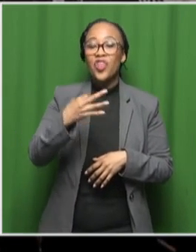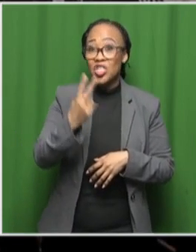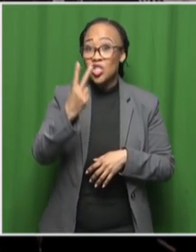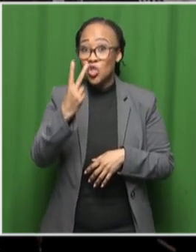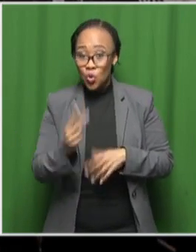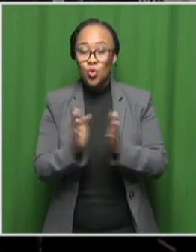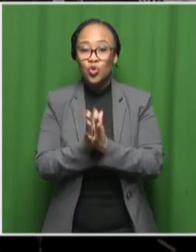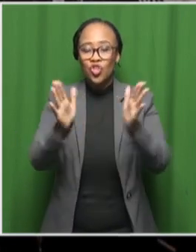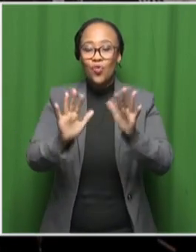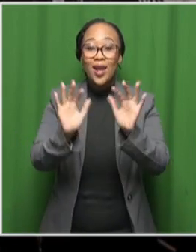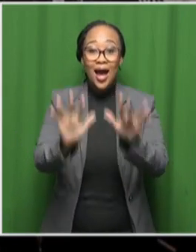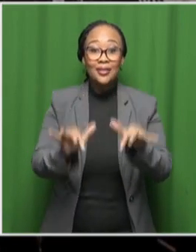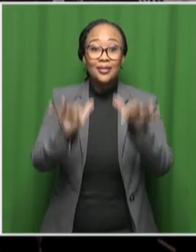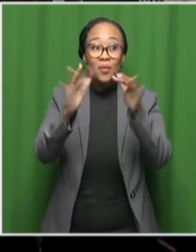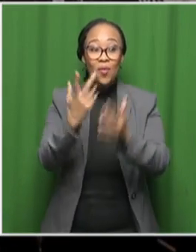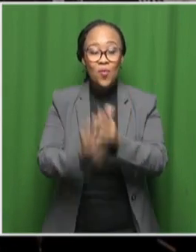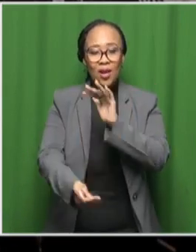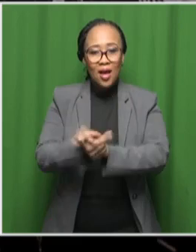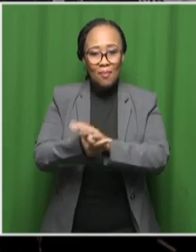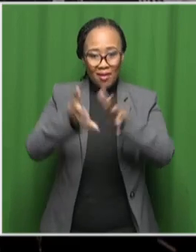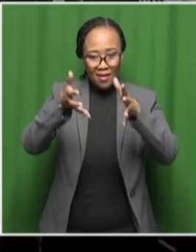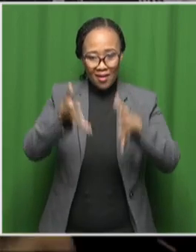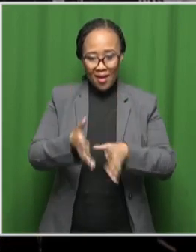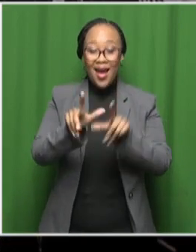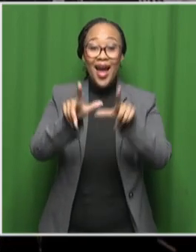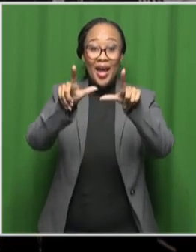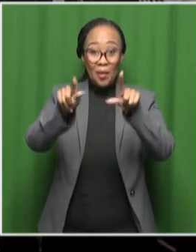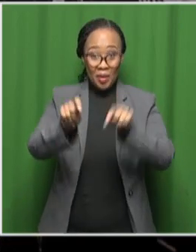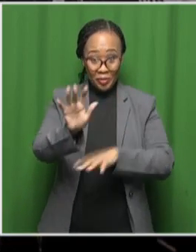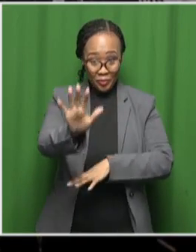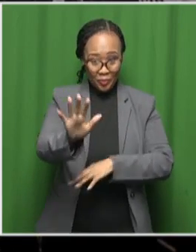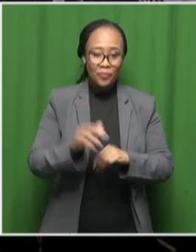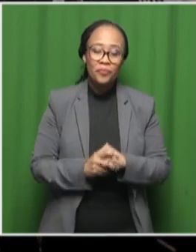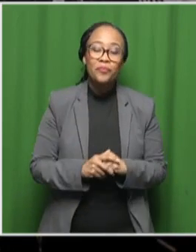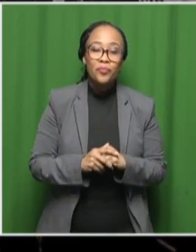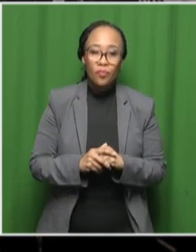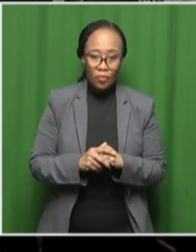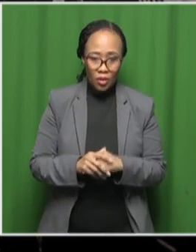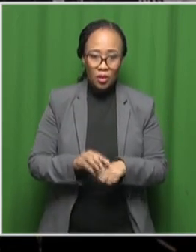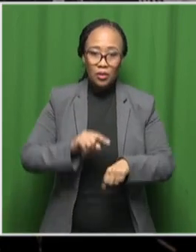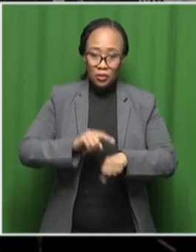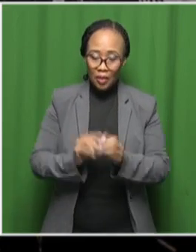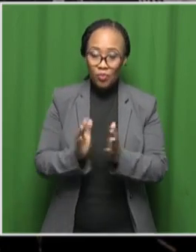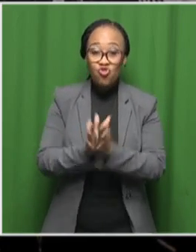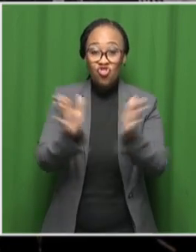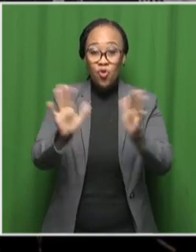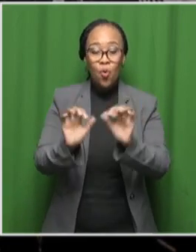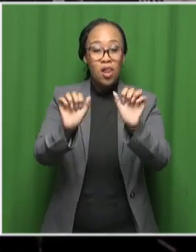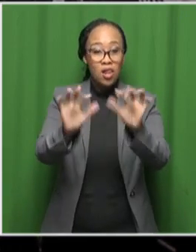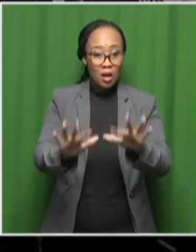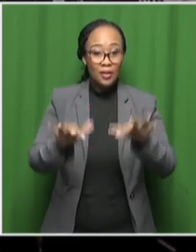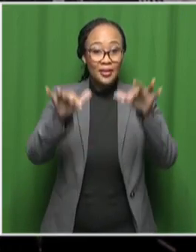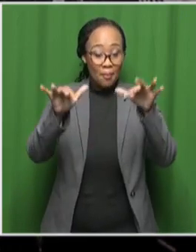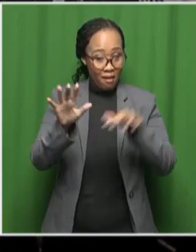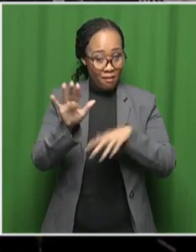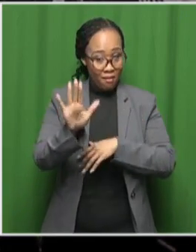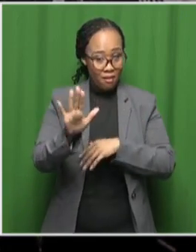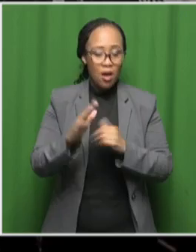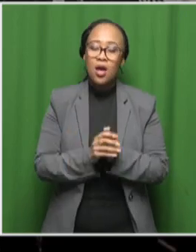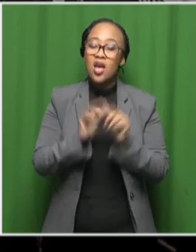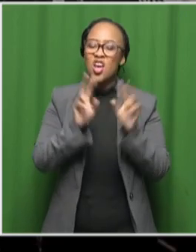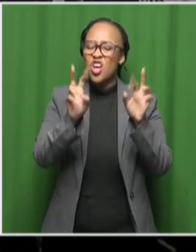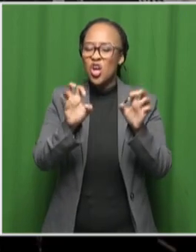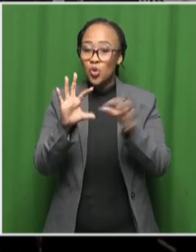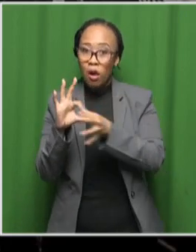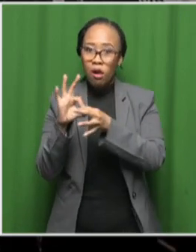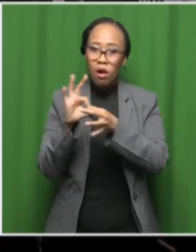currently underway here in Cape Town and during the course of the General Assembly various issues relating to